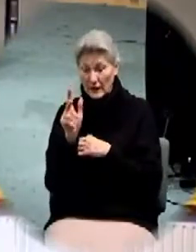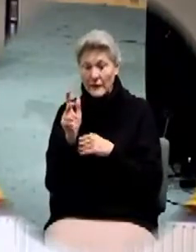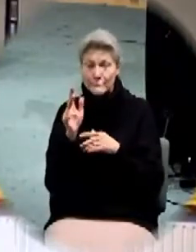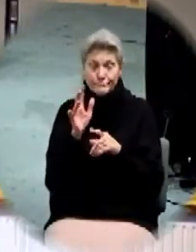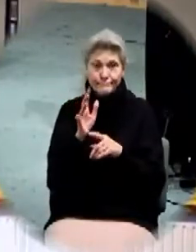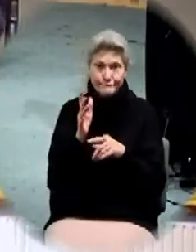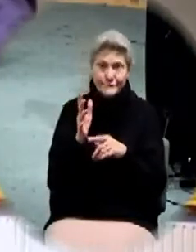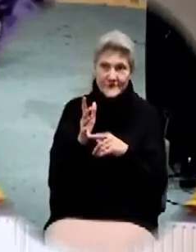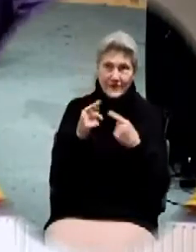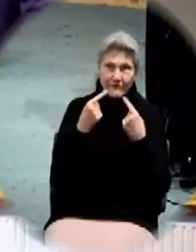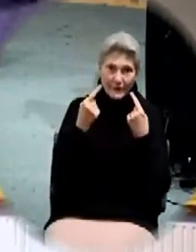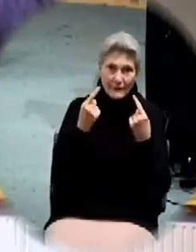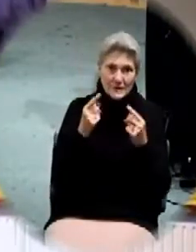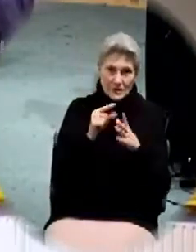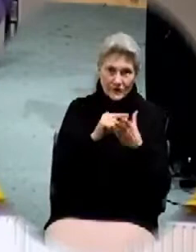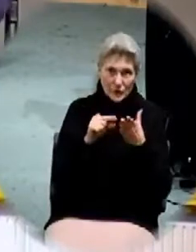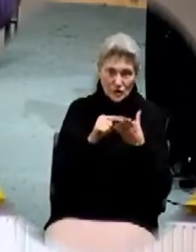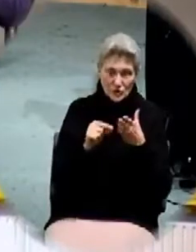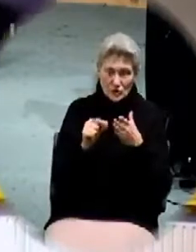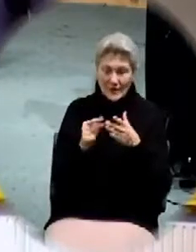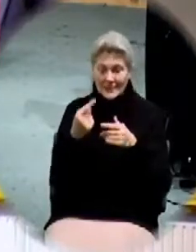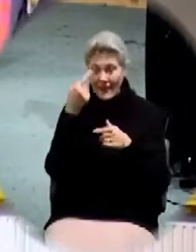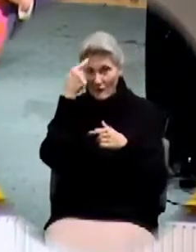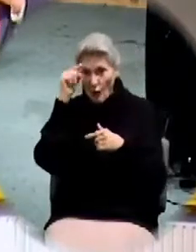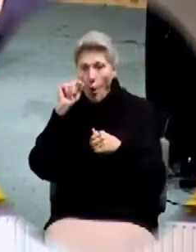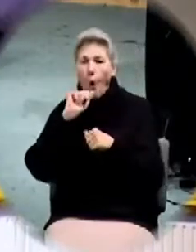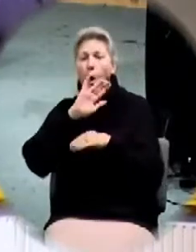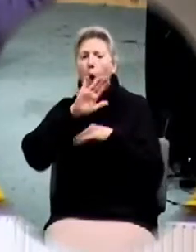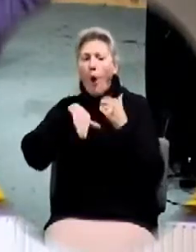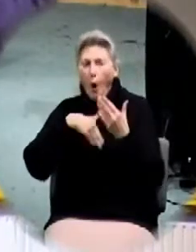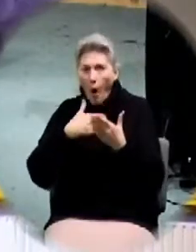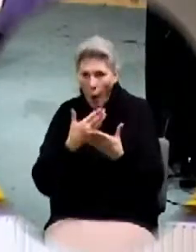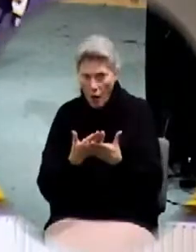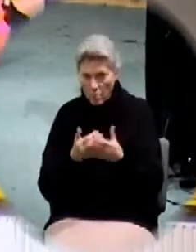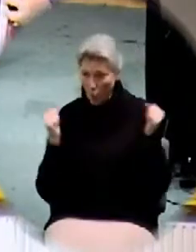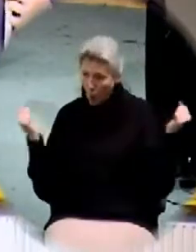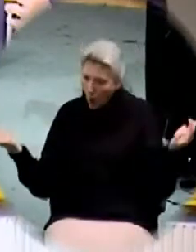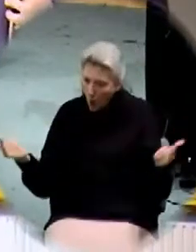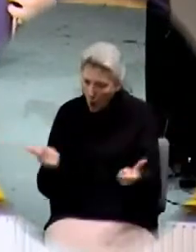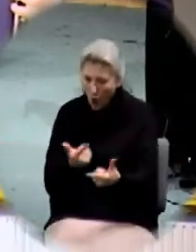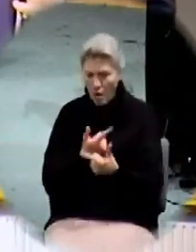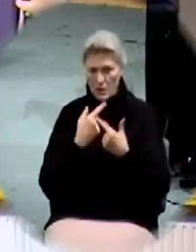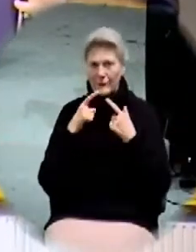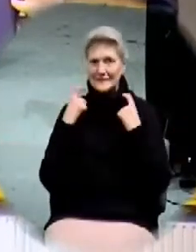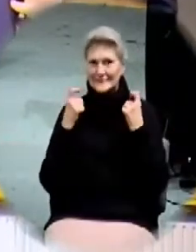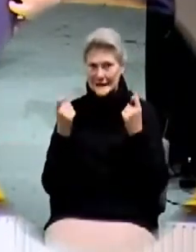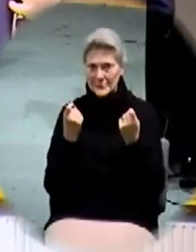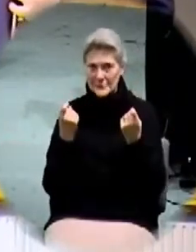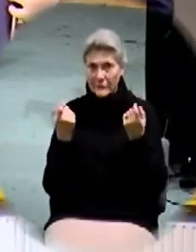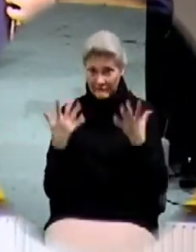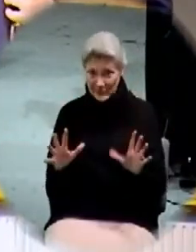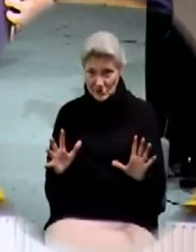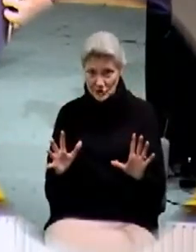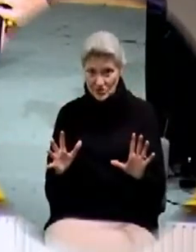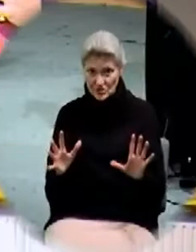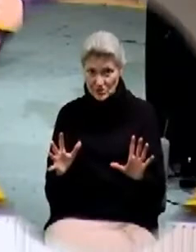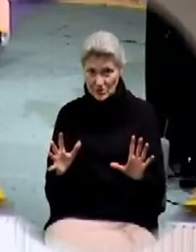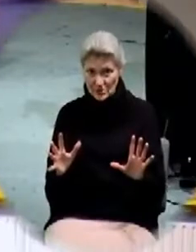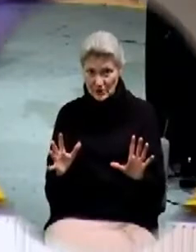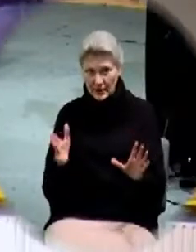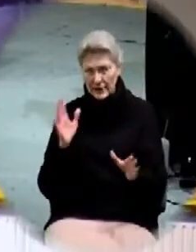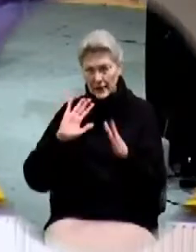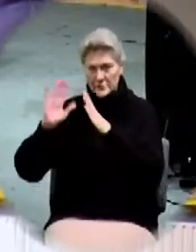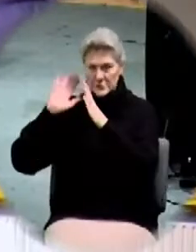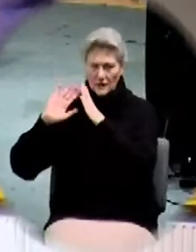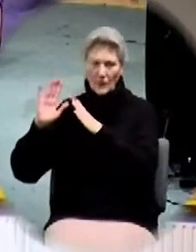about that for all have sinned. Can you say all have sinned with me? All have sinned. Now then, did a, years